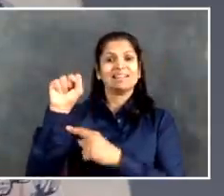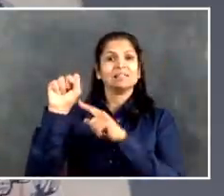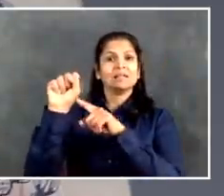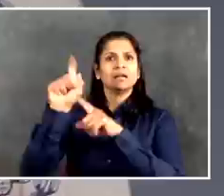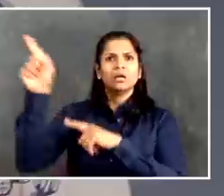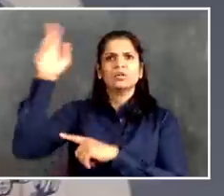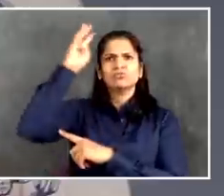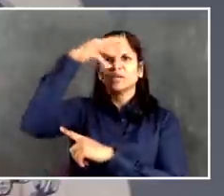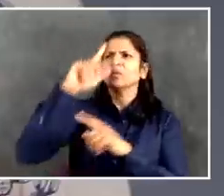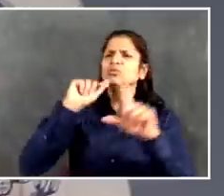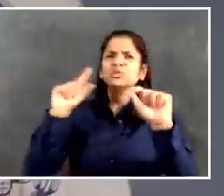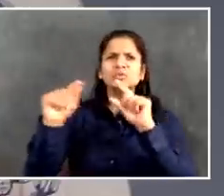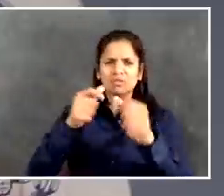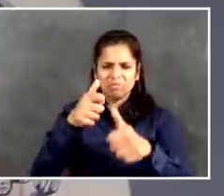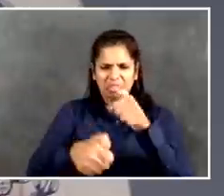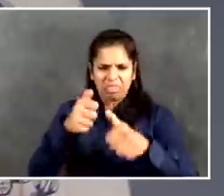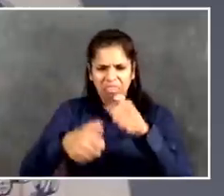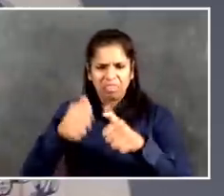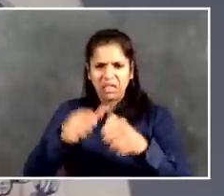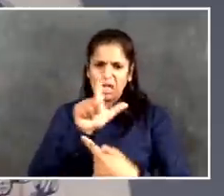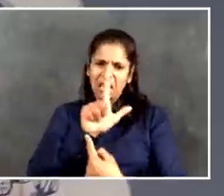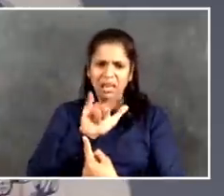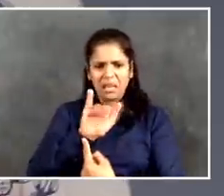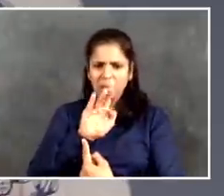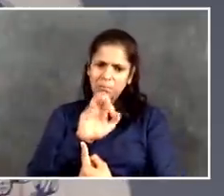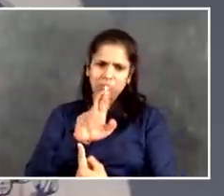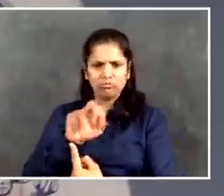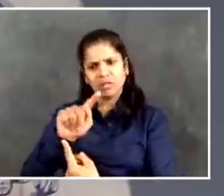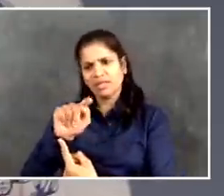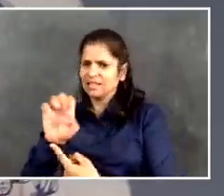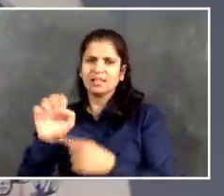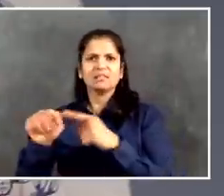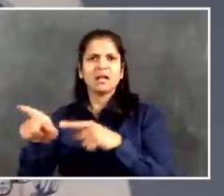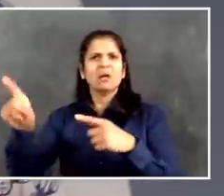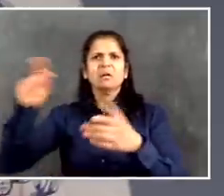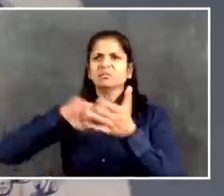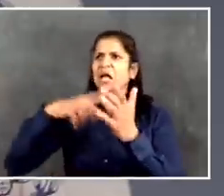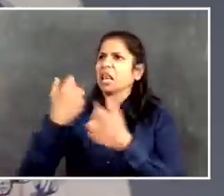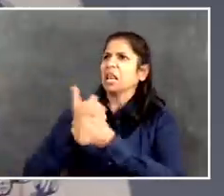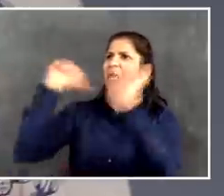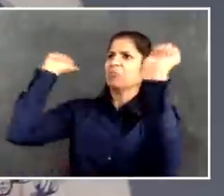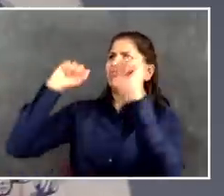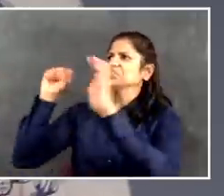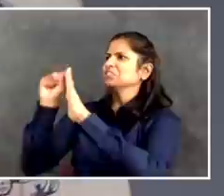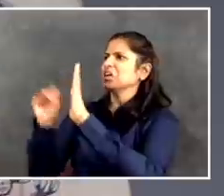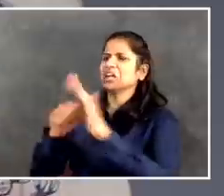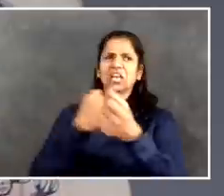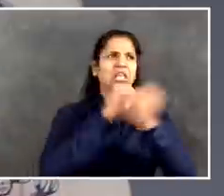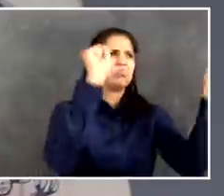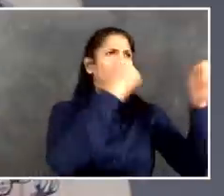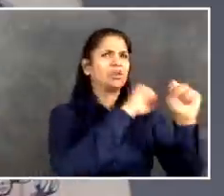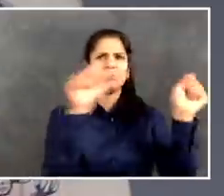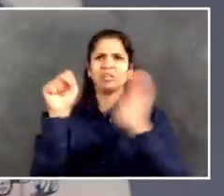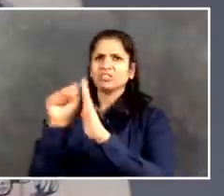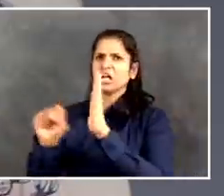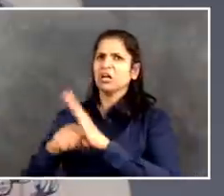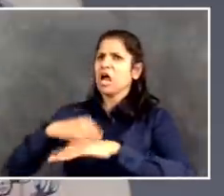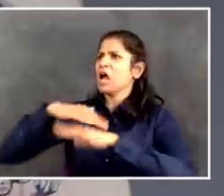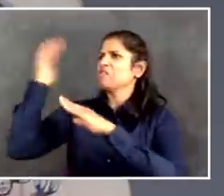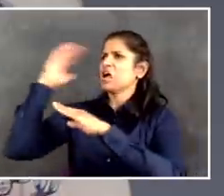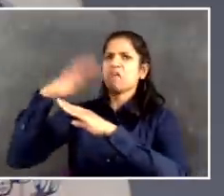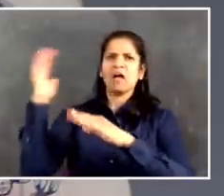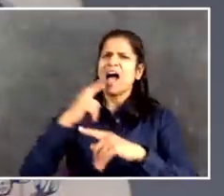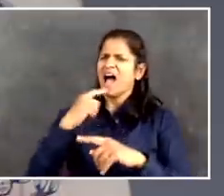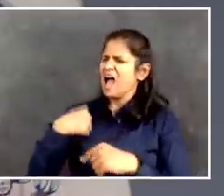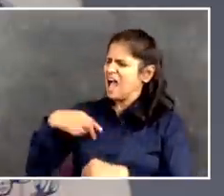know we to get rid of these restrictions. We all want to start our economy again, get back